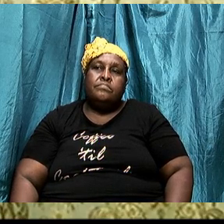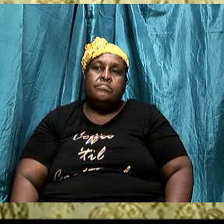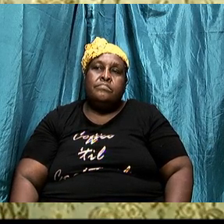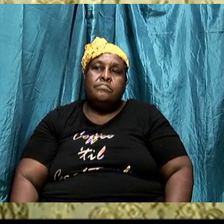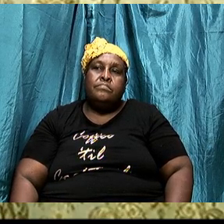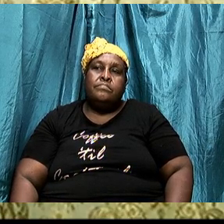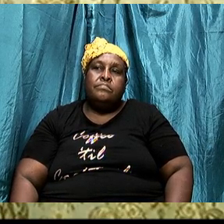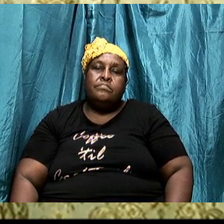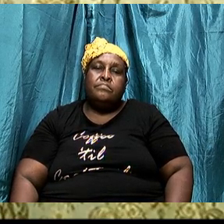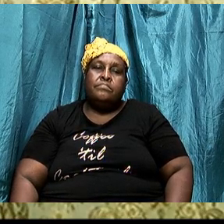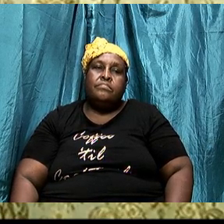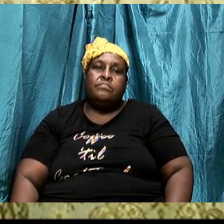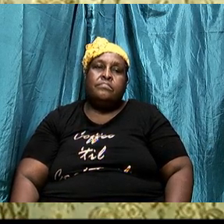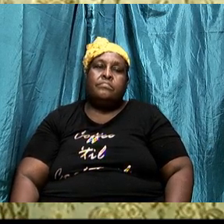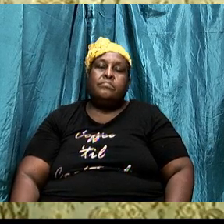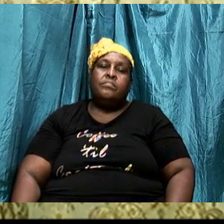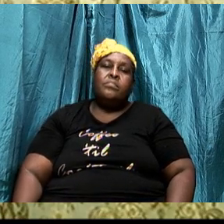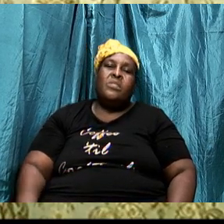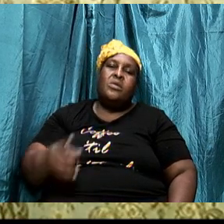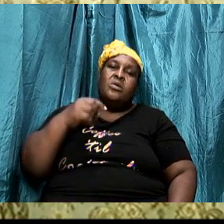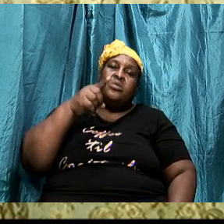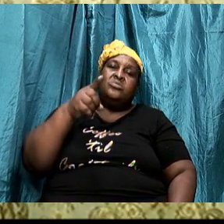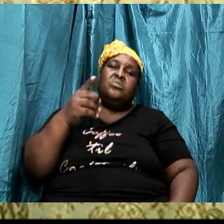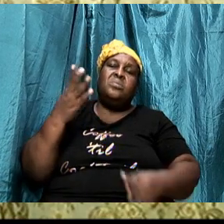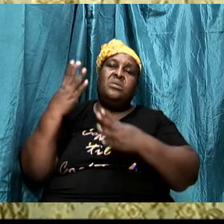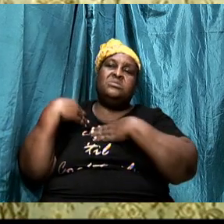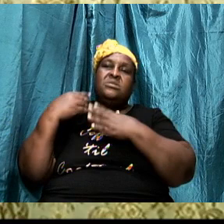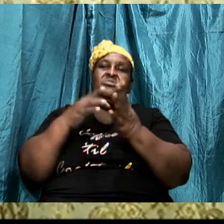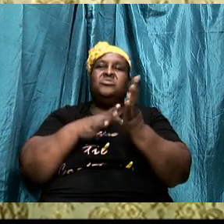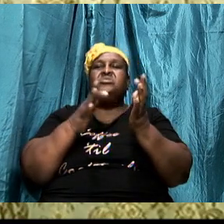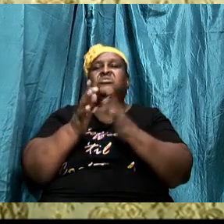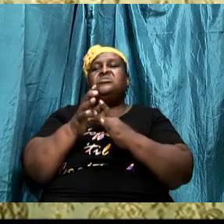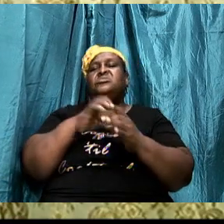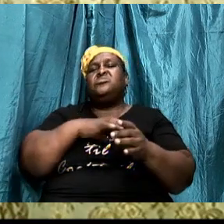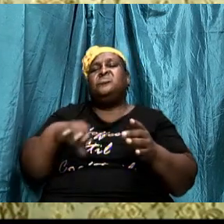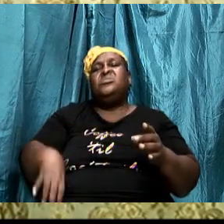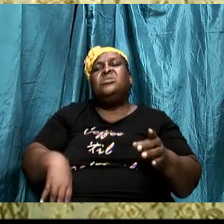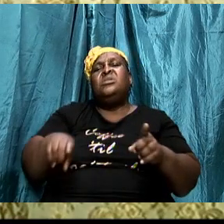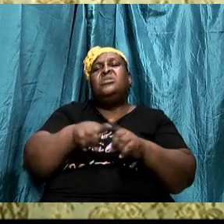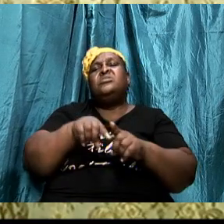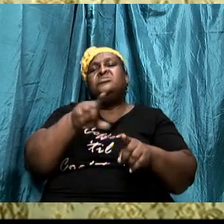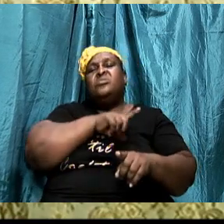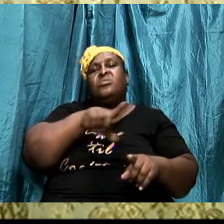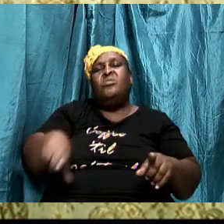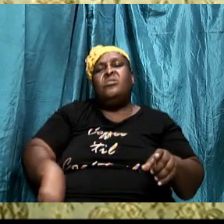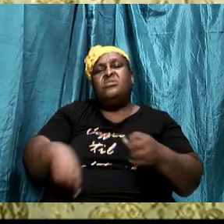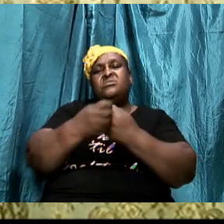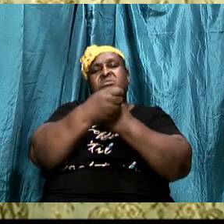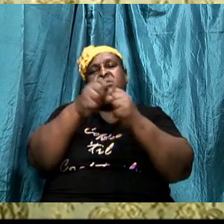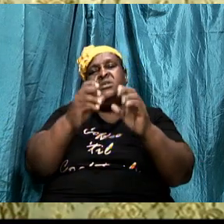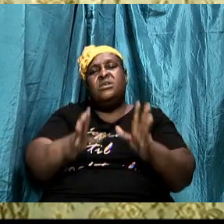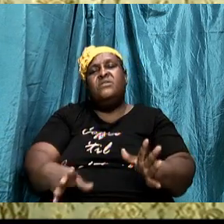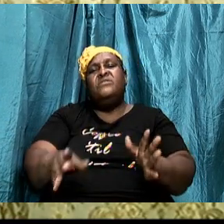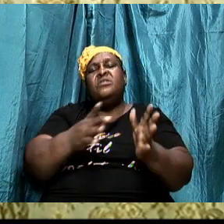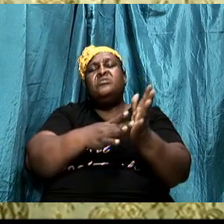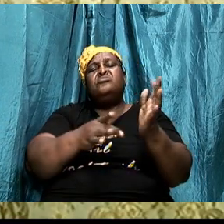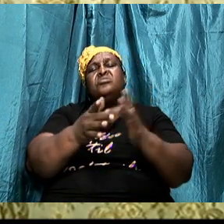because you have accepted Jesus Christ as your Lord and Savior Jesus Christ has made you